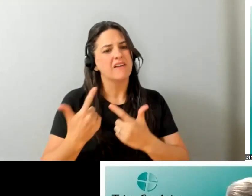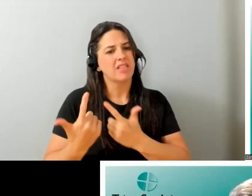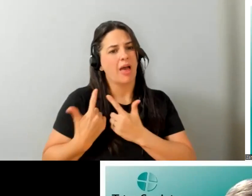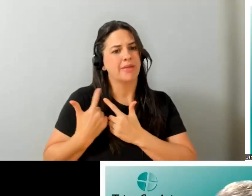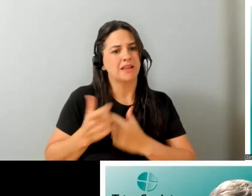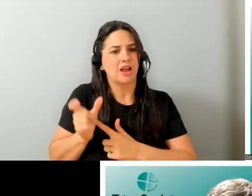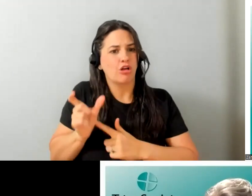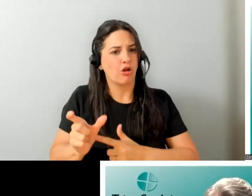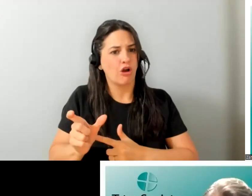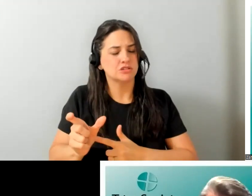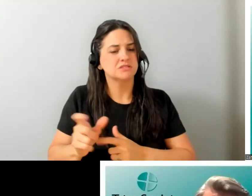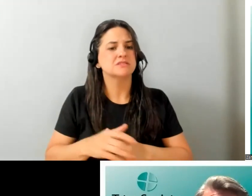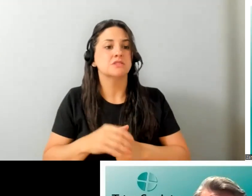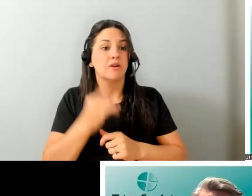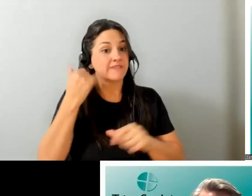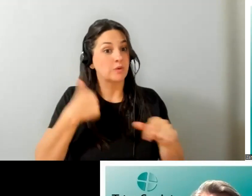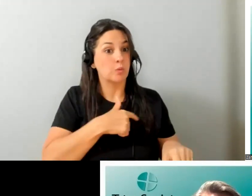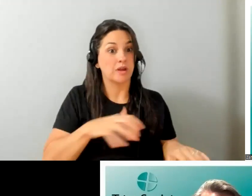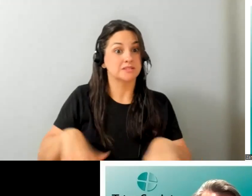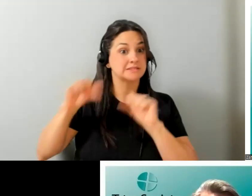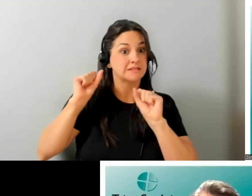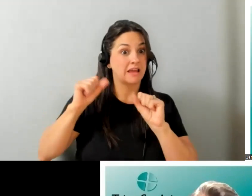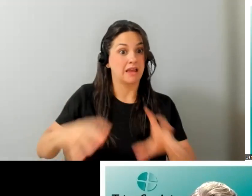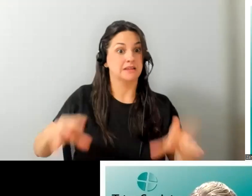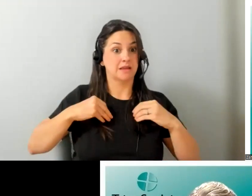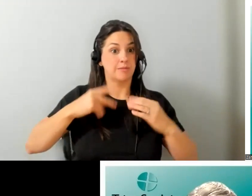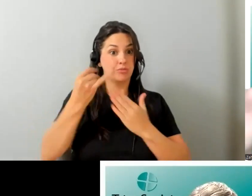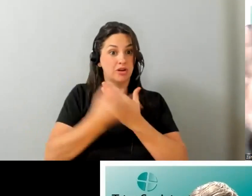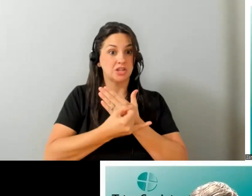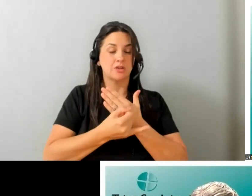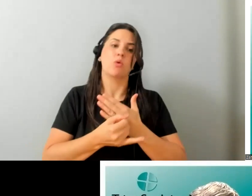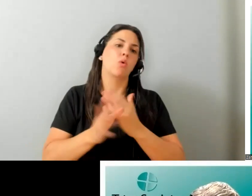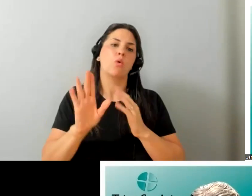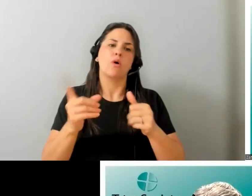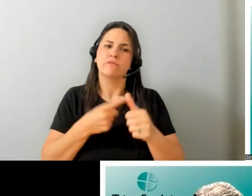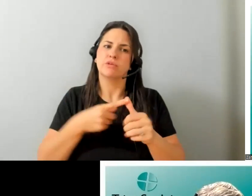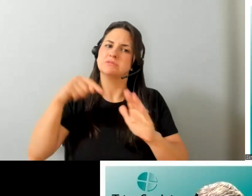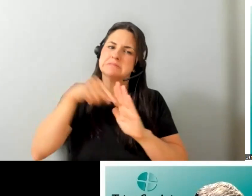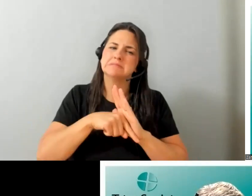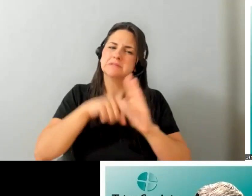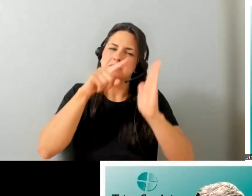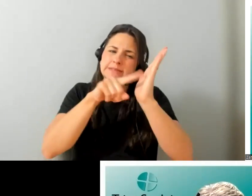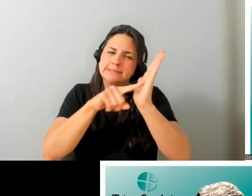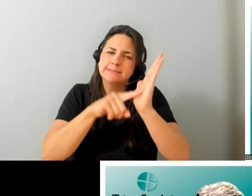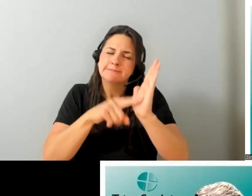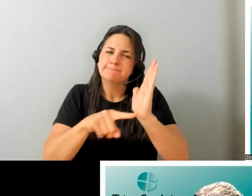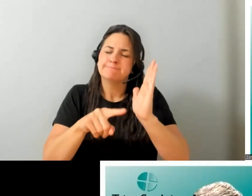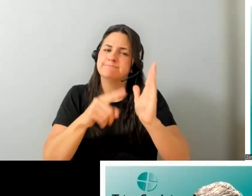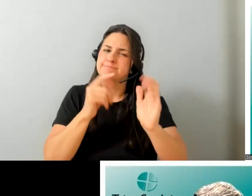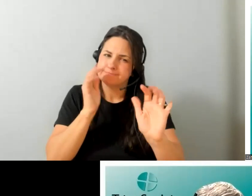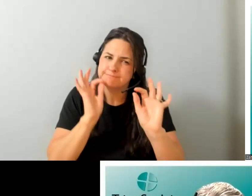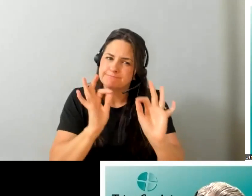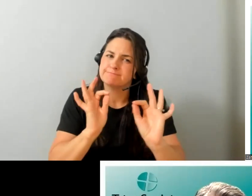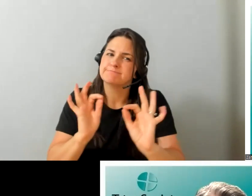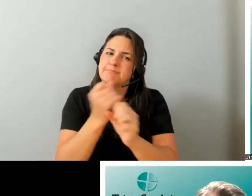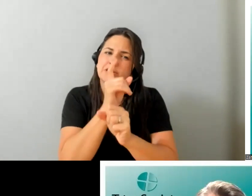whenever we take on a project it's thoroughly investigated before we just kind of give it off randomly to a random volunteer and we make sure that